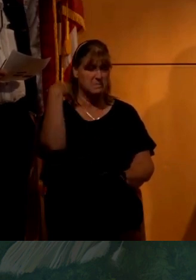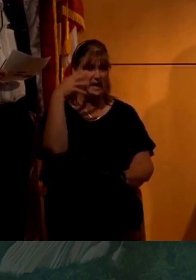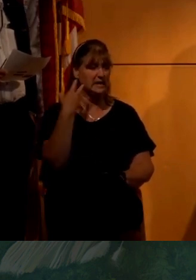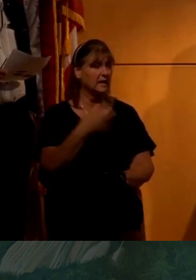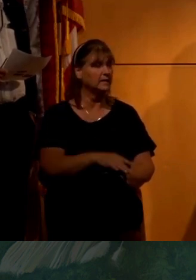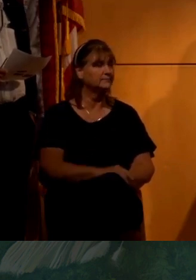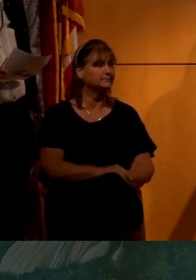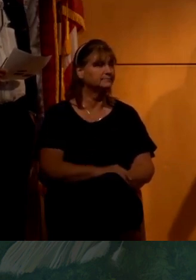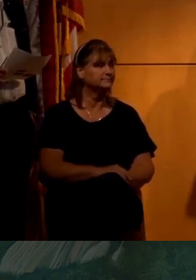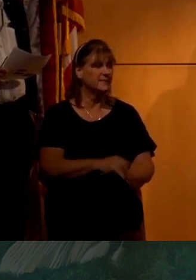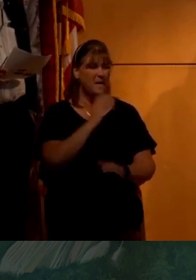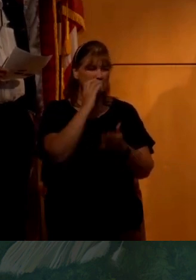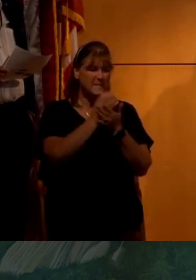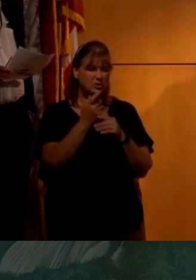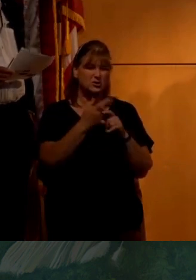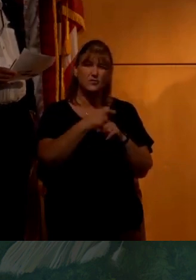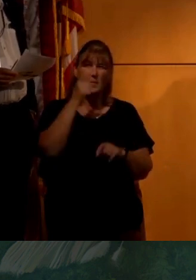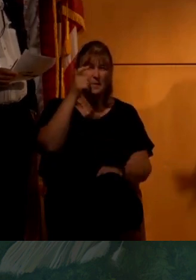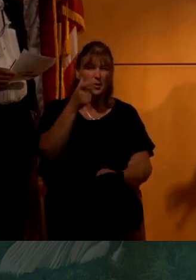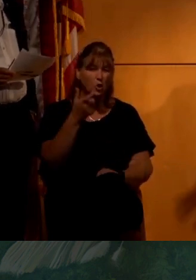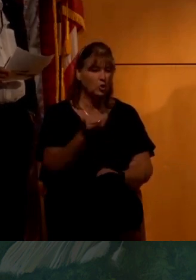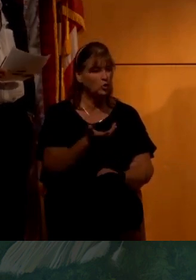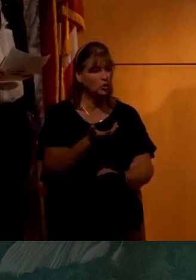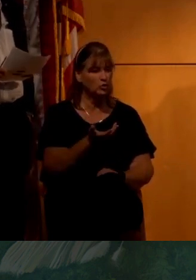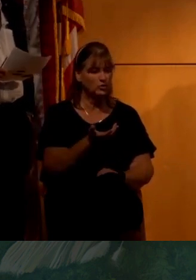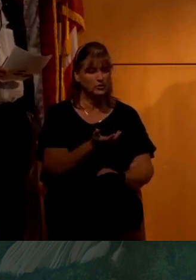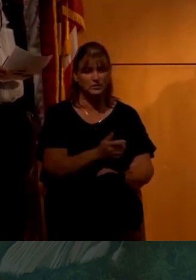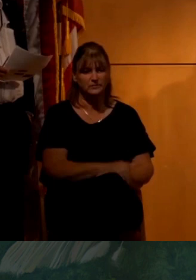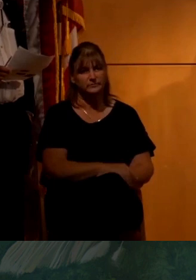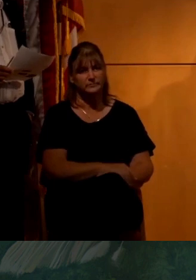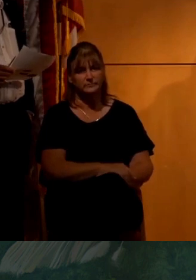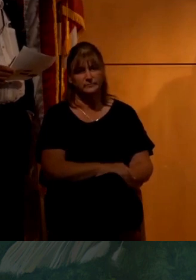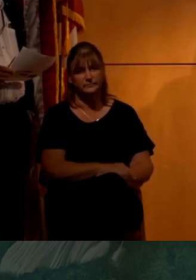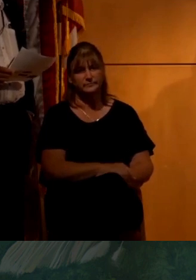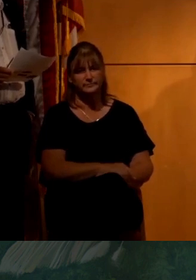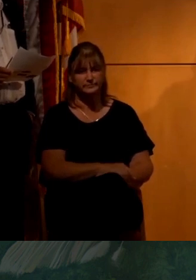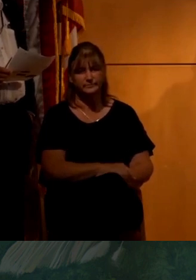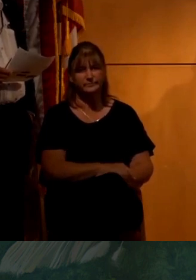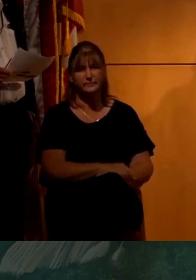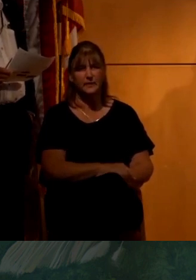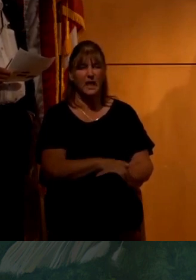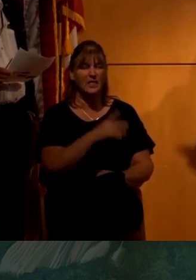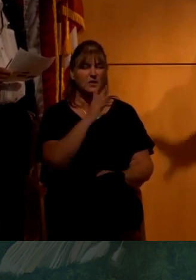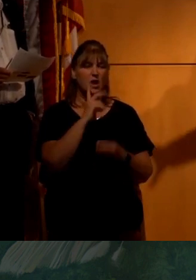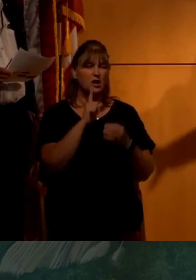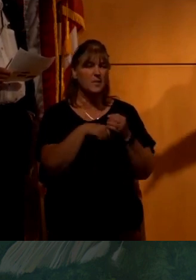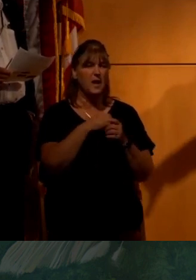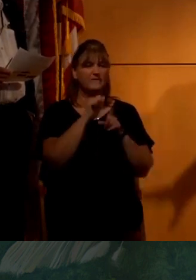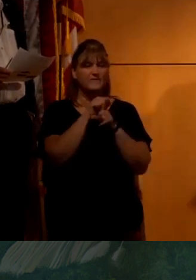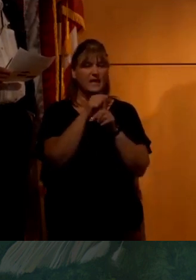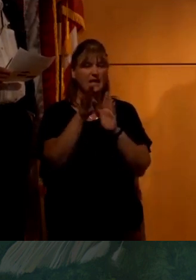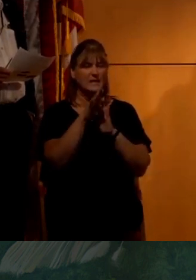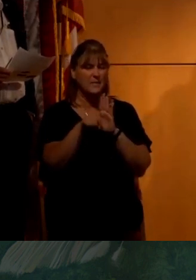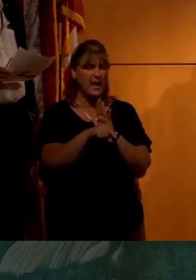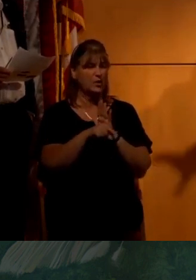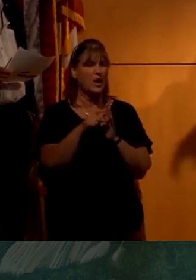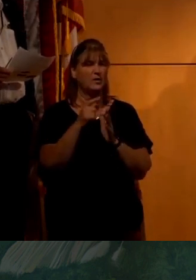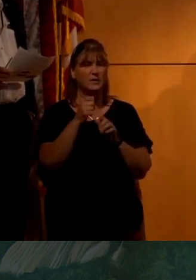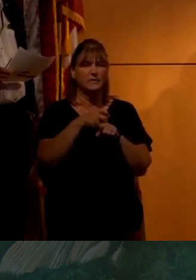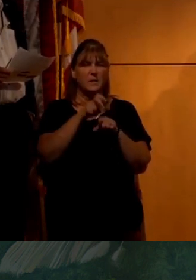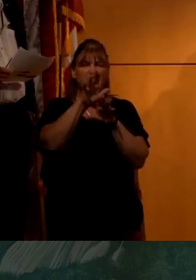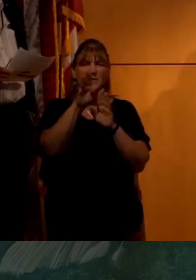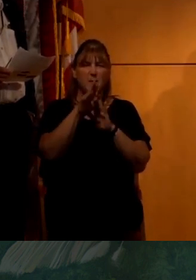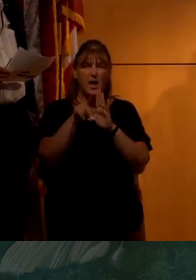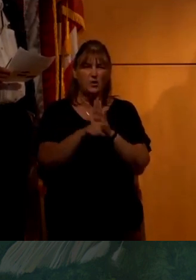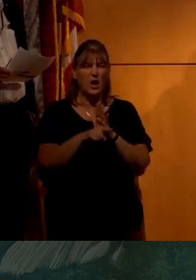um, pictures from the moon. They're like, uh, like they, they, they, they talk about faking the back direct background. There's a mountain